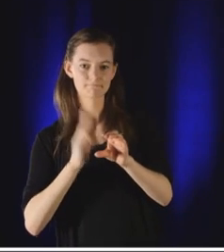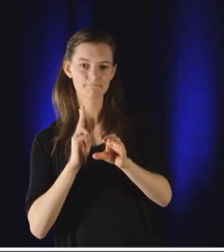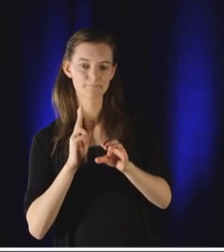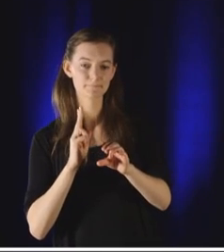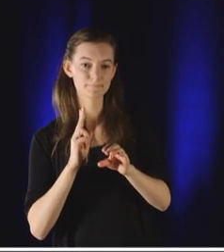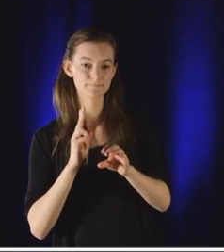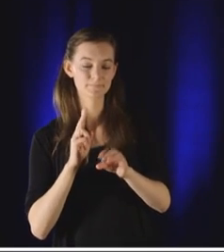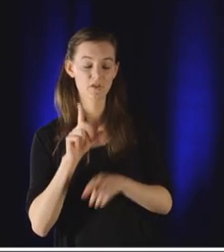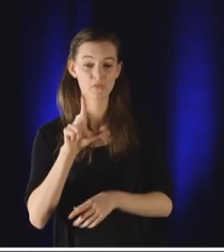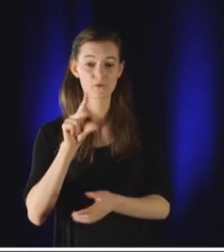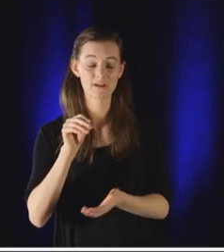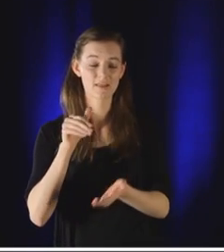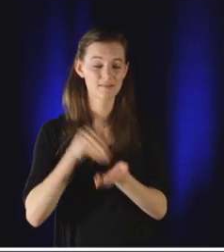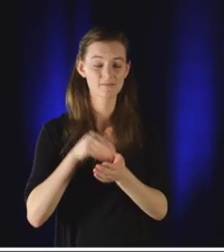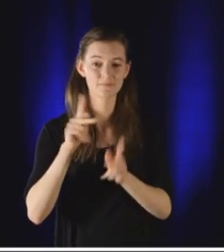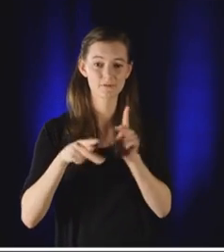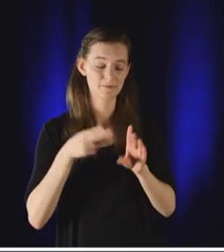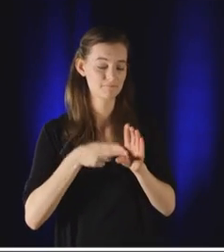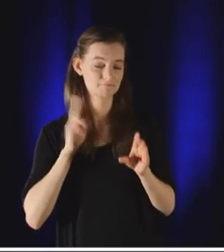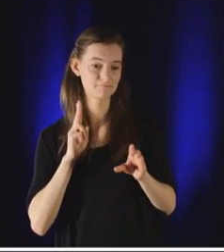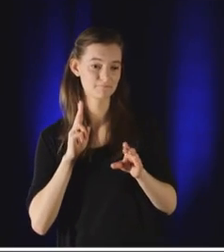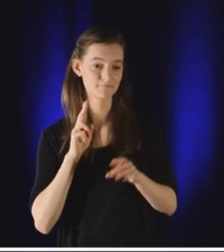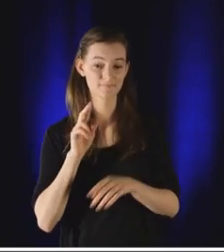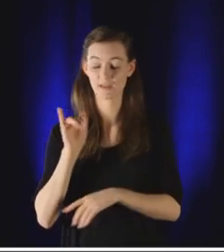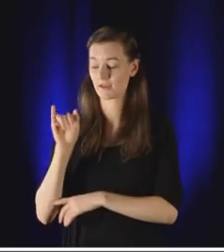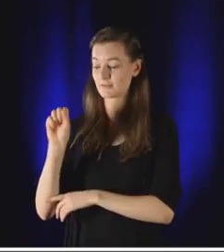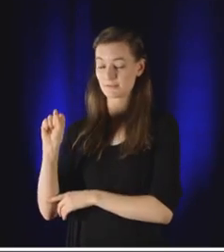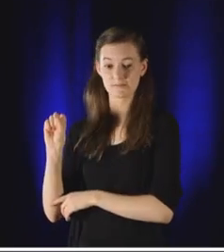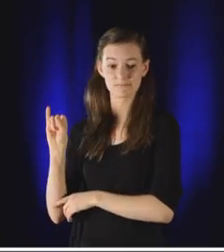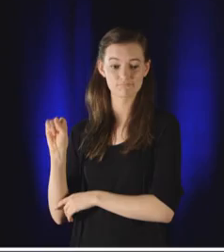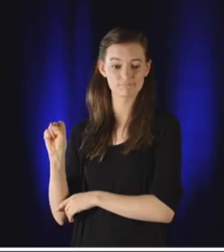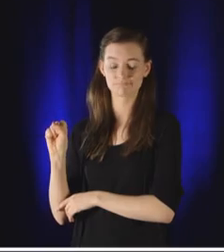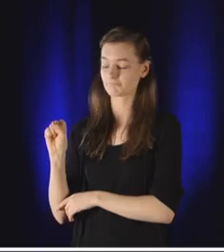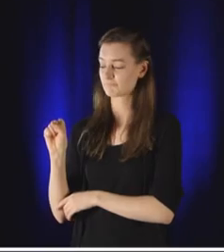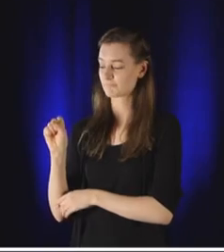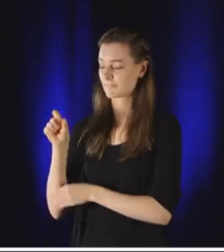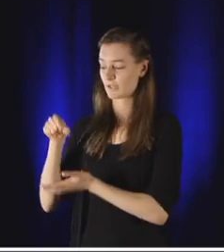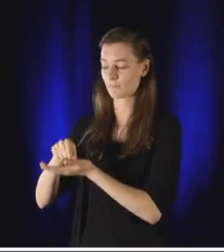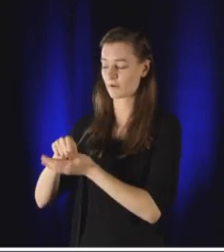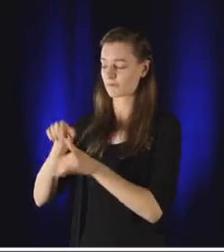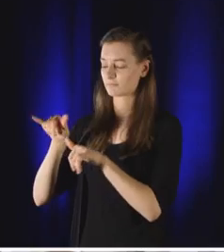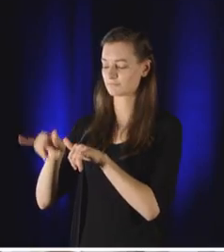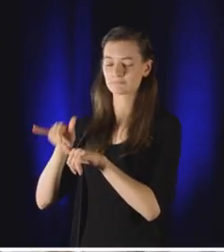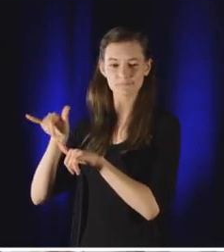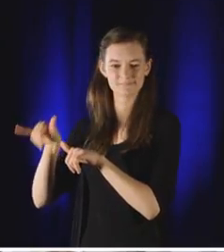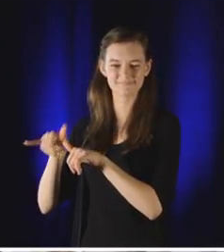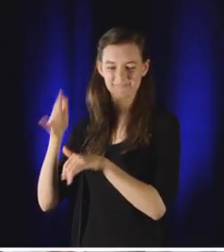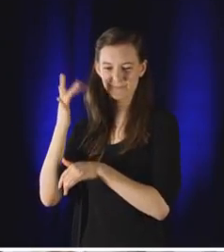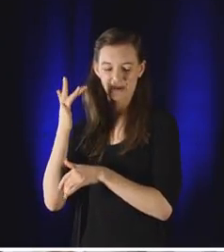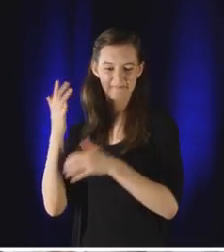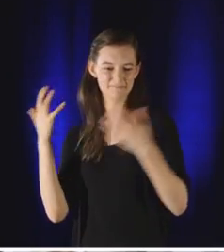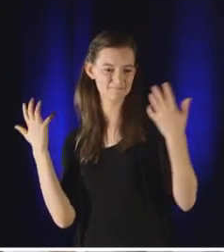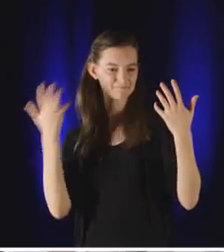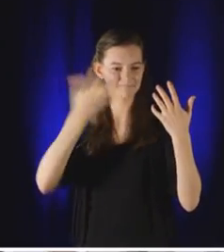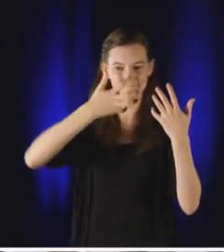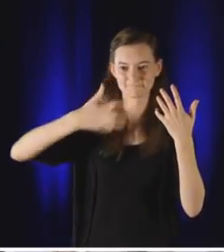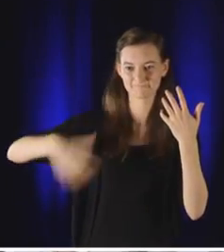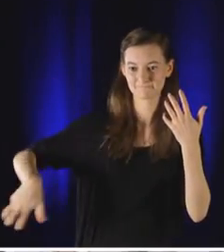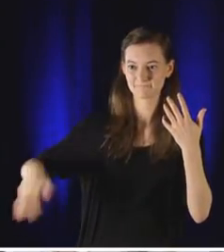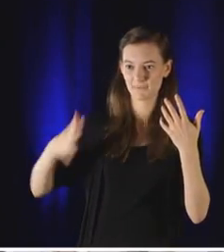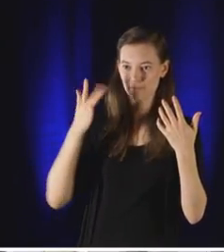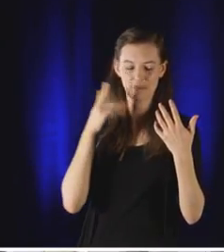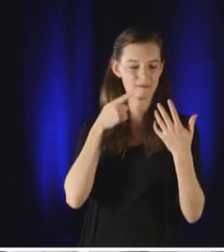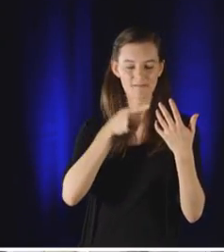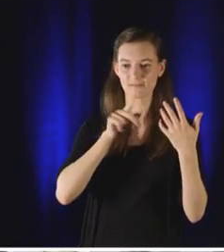defect. ISIS stays in Iraq. They don't fit in in the middle of a nonviolent movement, and they know that.